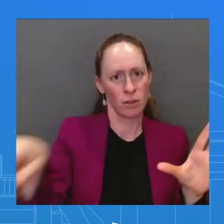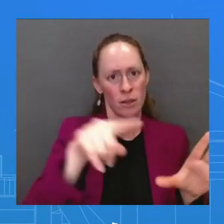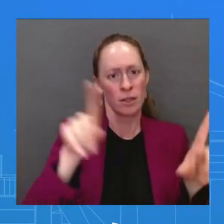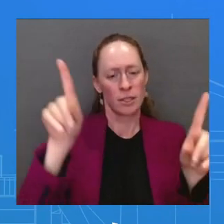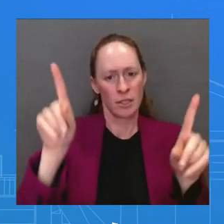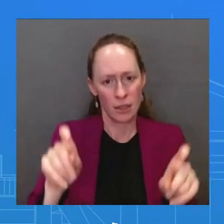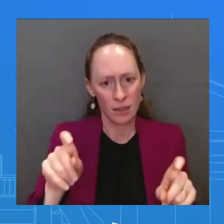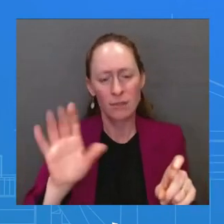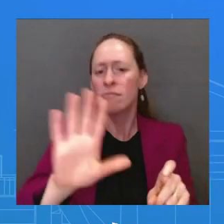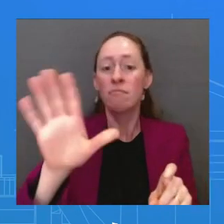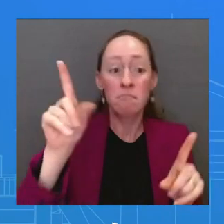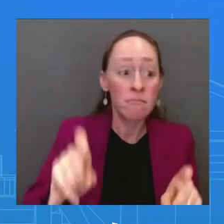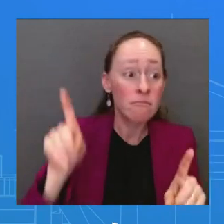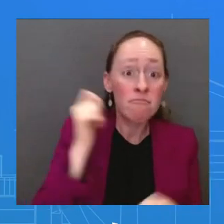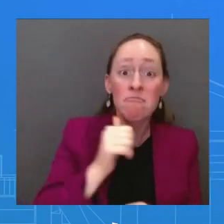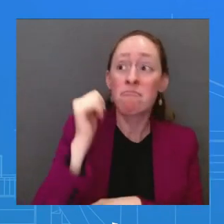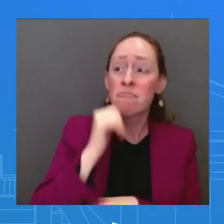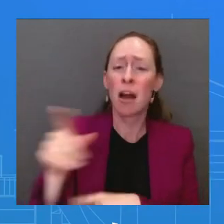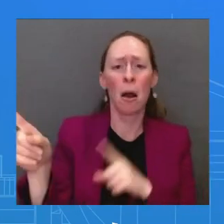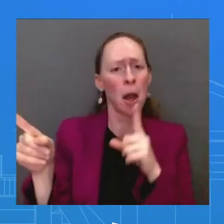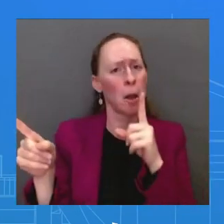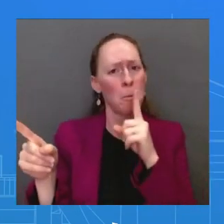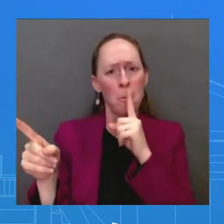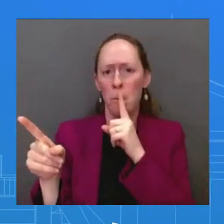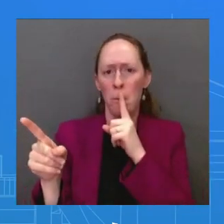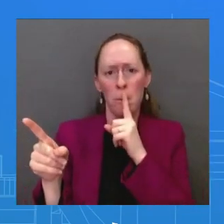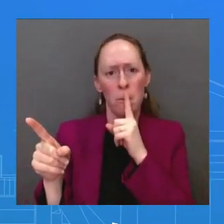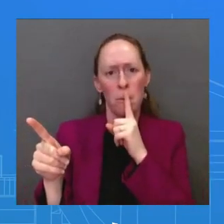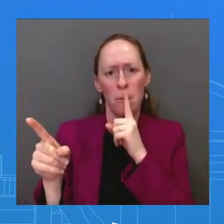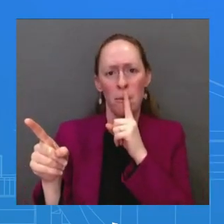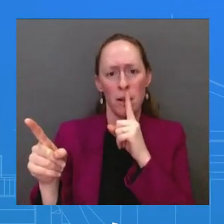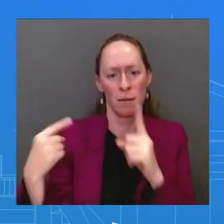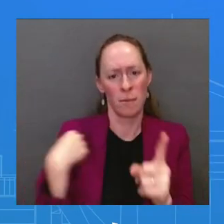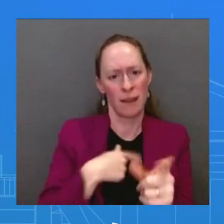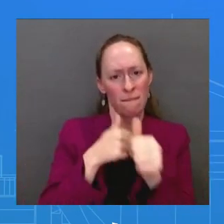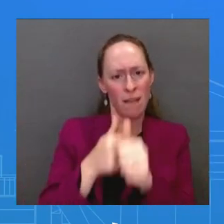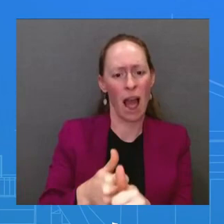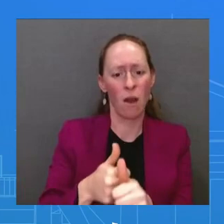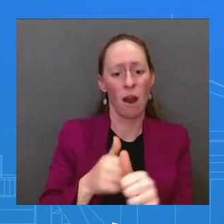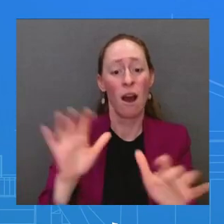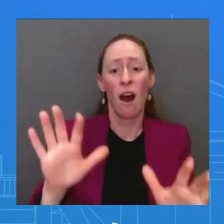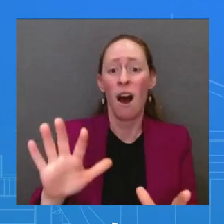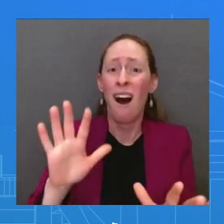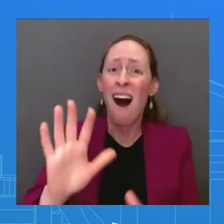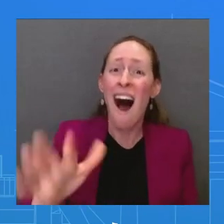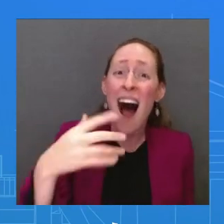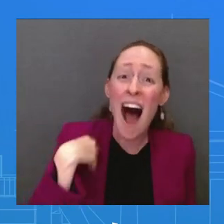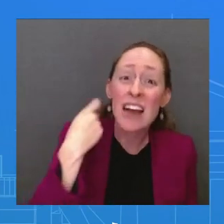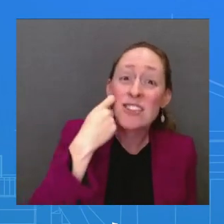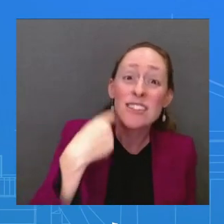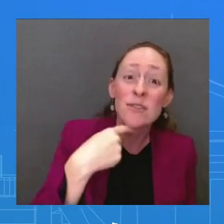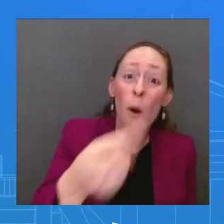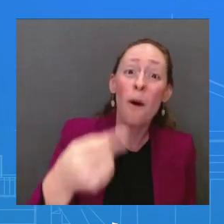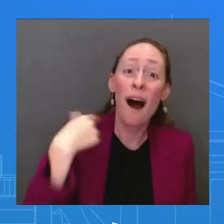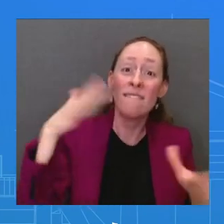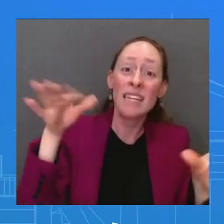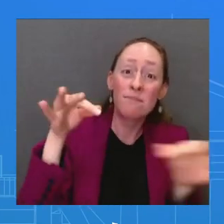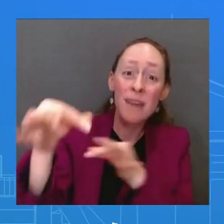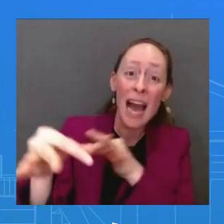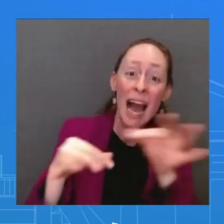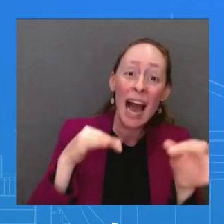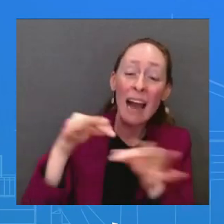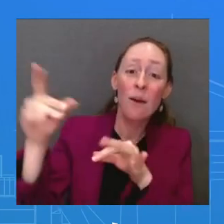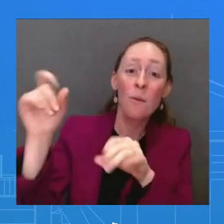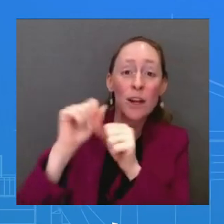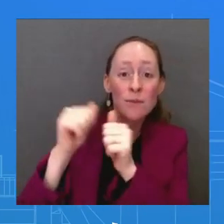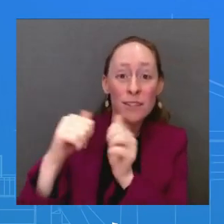something that CDC – we're following CDC guidance. I just did in close consultation with the physician. That's what's going to happen. The physician's going to